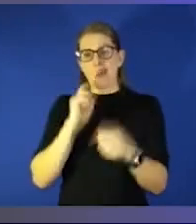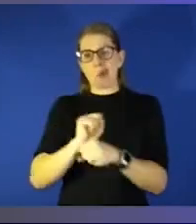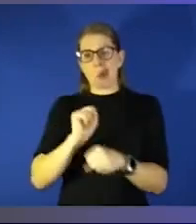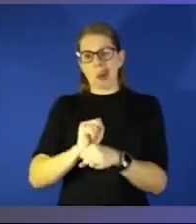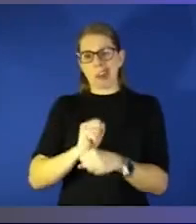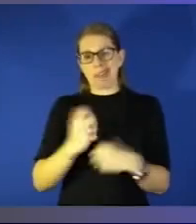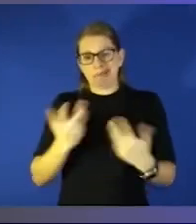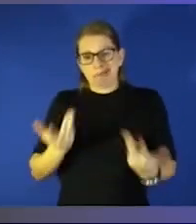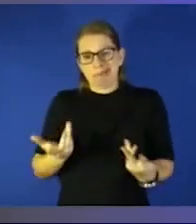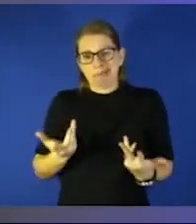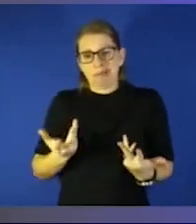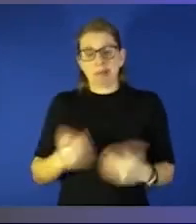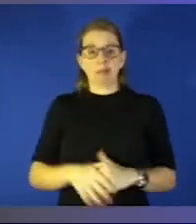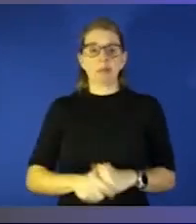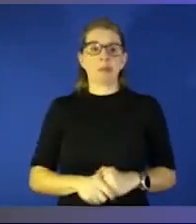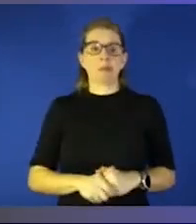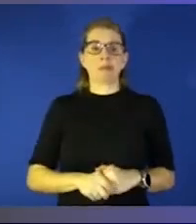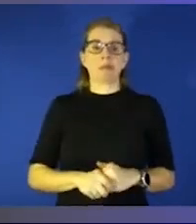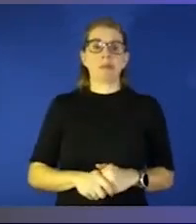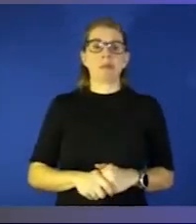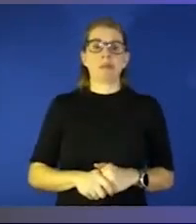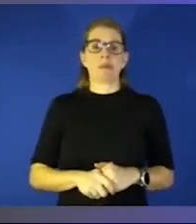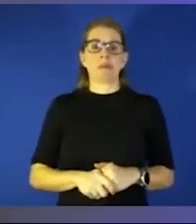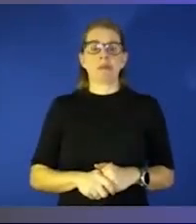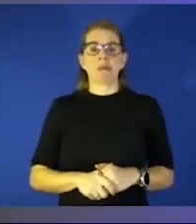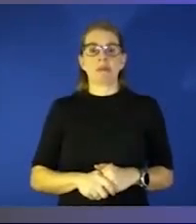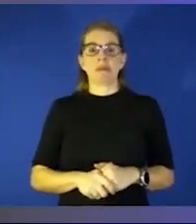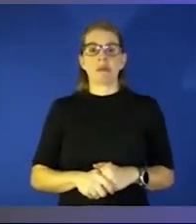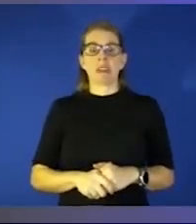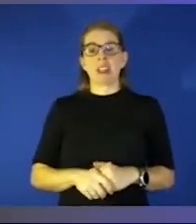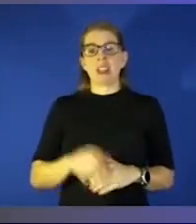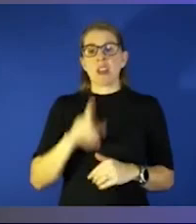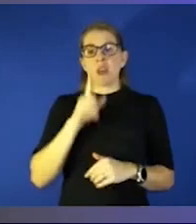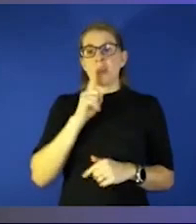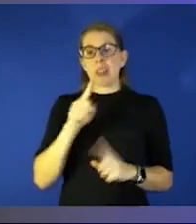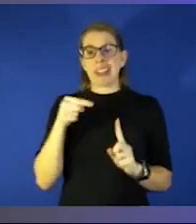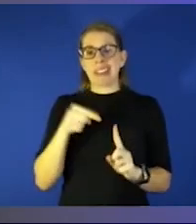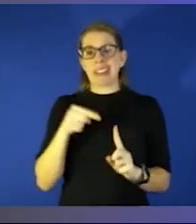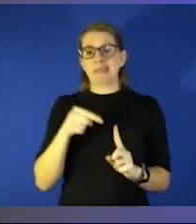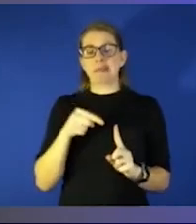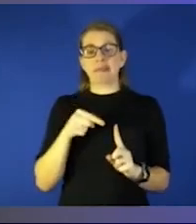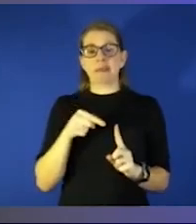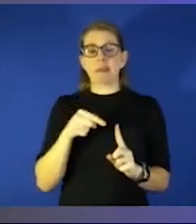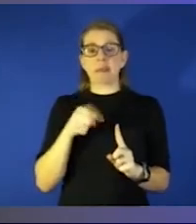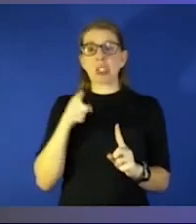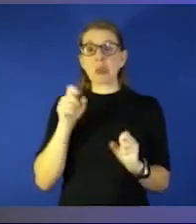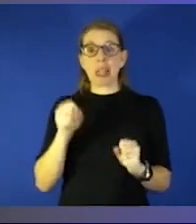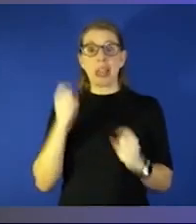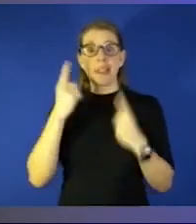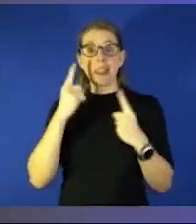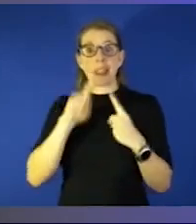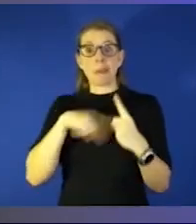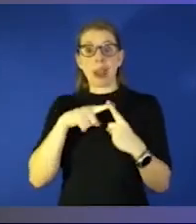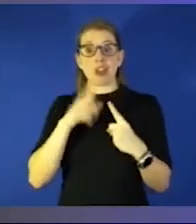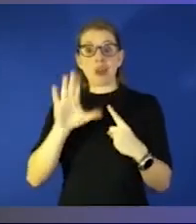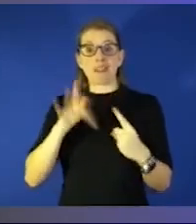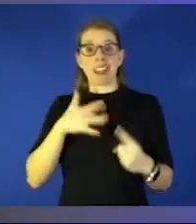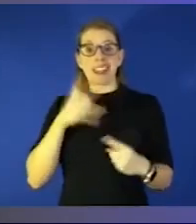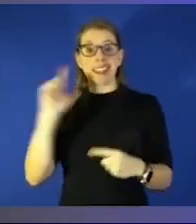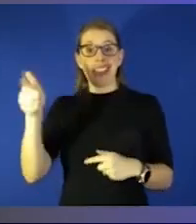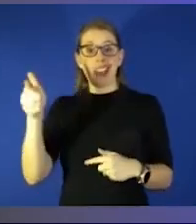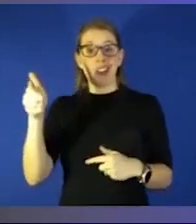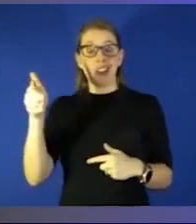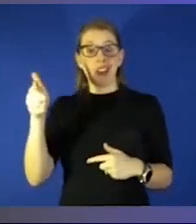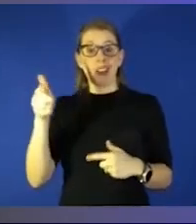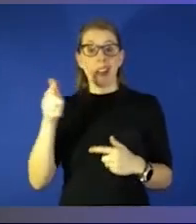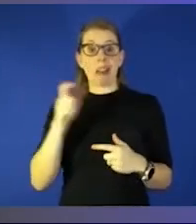and that's kind of what it comes down to like you can you can think about your feelings later but at at